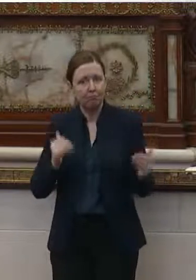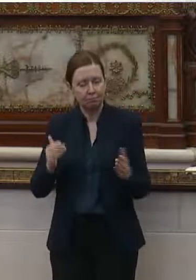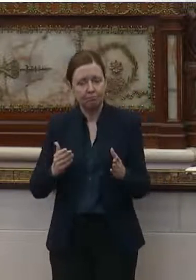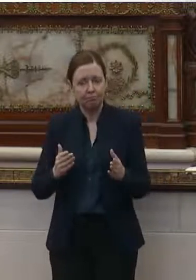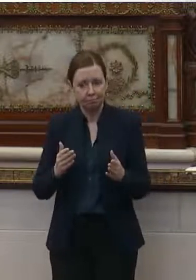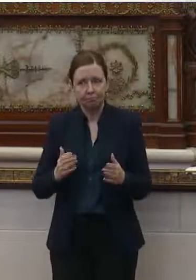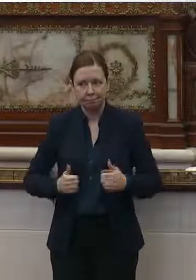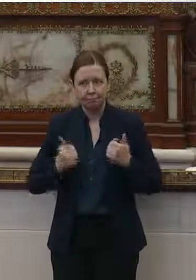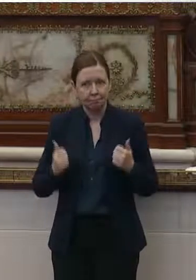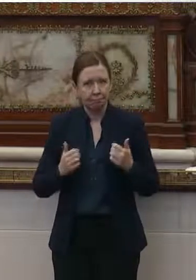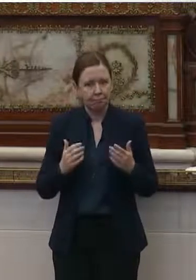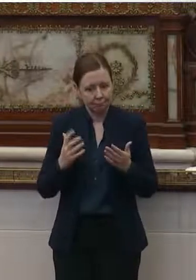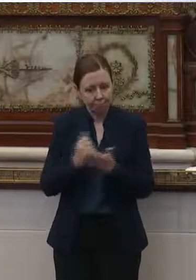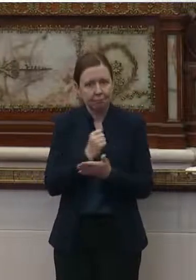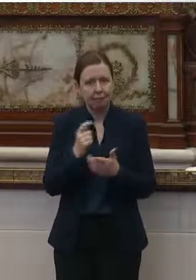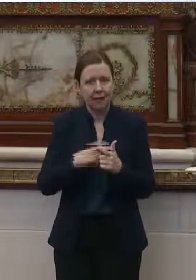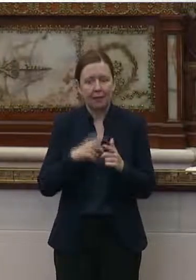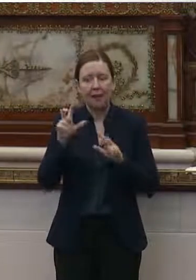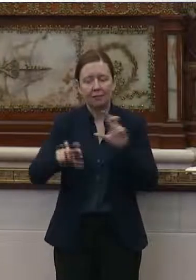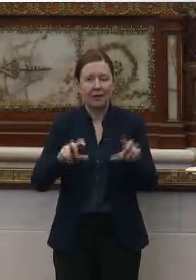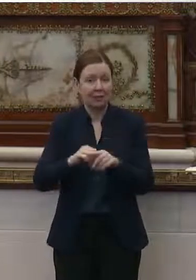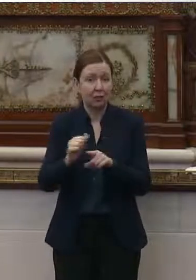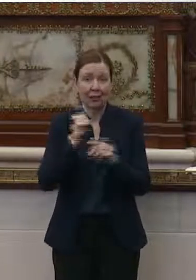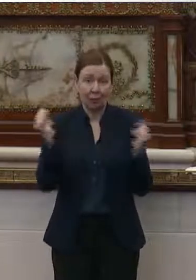invested in training for everyone.